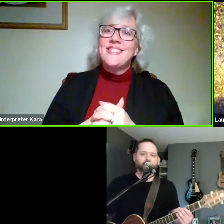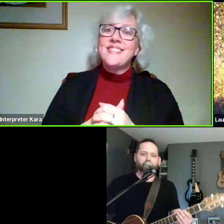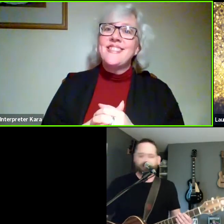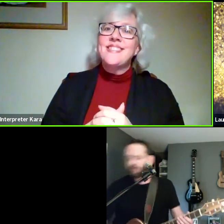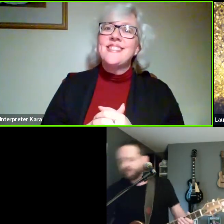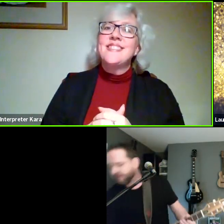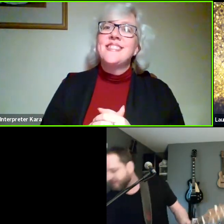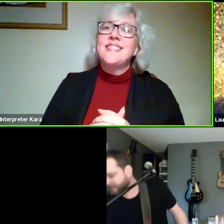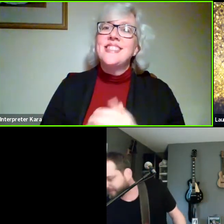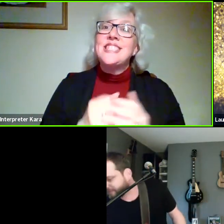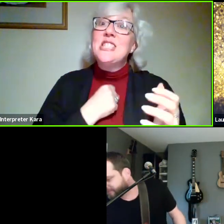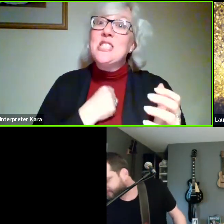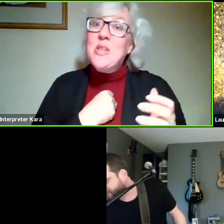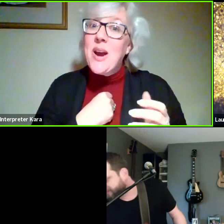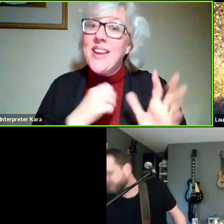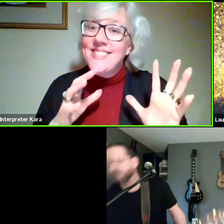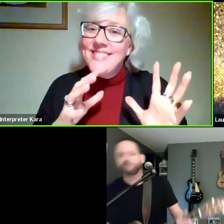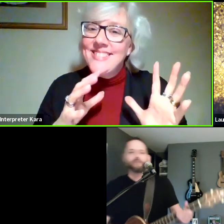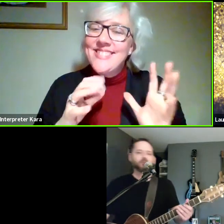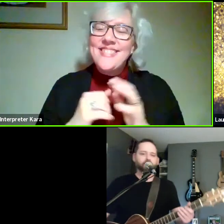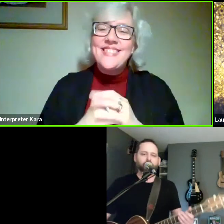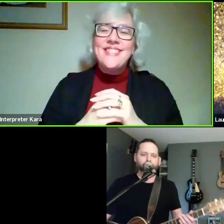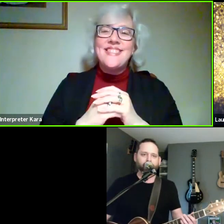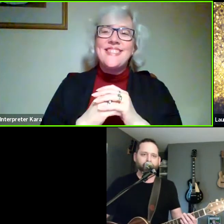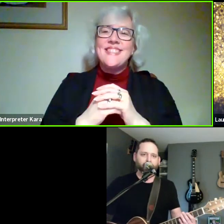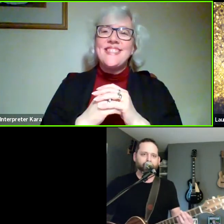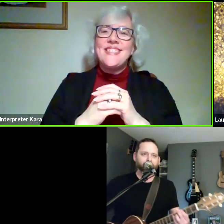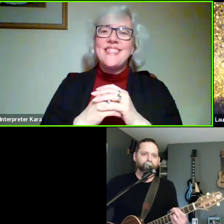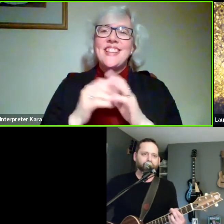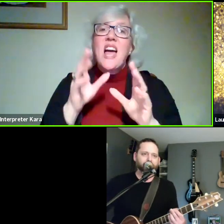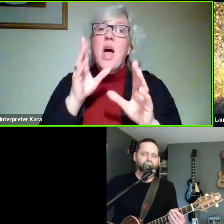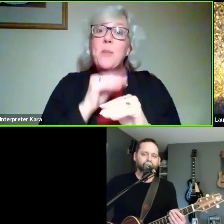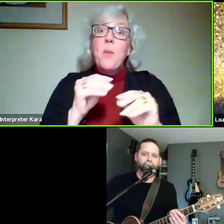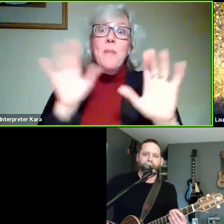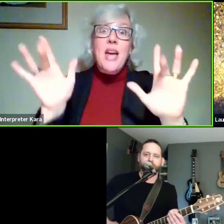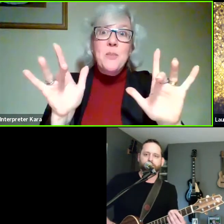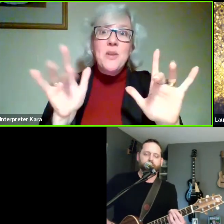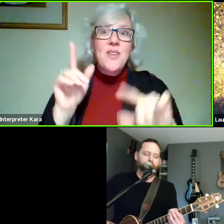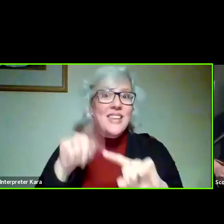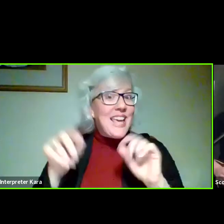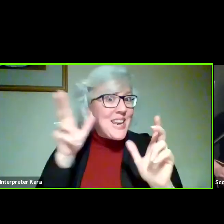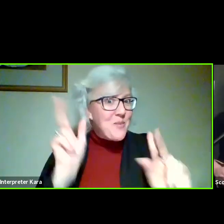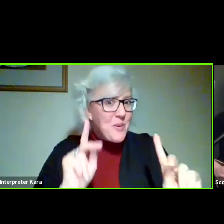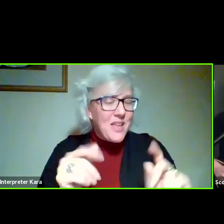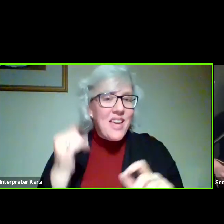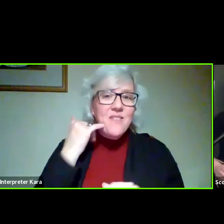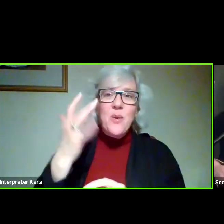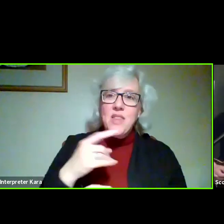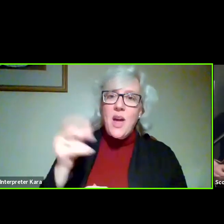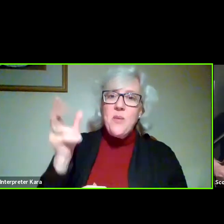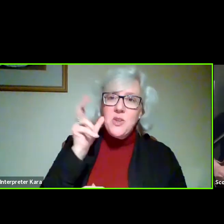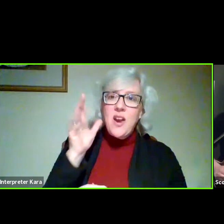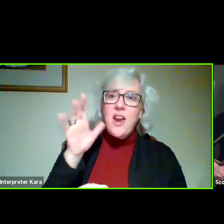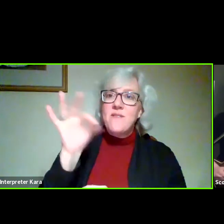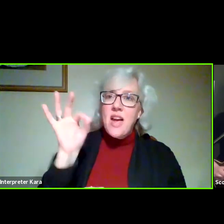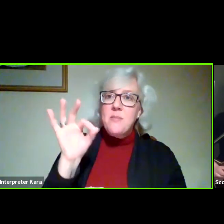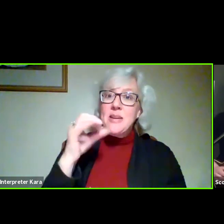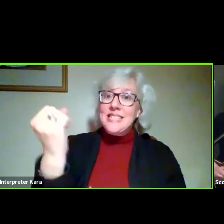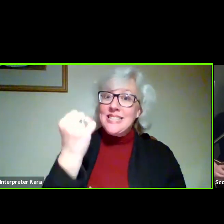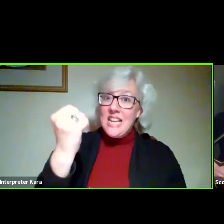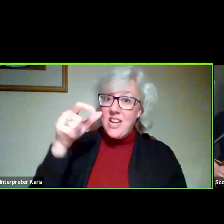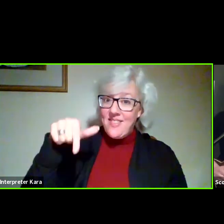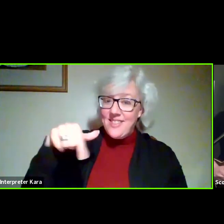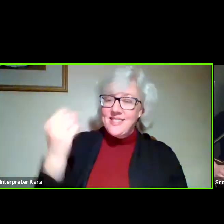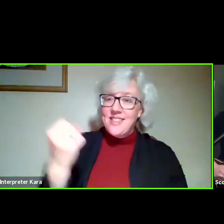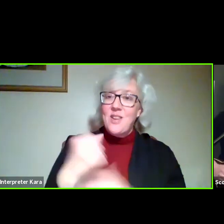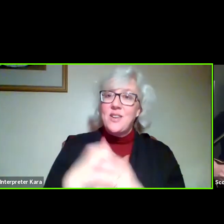Sorry to unmute my computer because I can't hear anybody else. But if you like what you heard, you can find me Saturday, this Saturday,